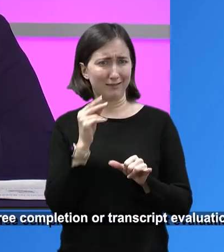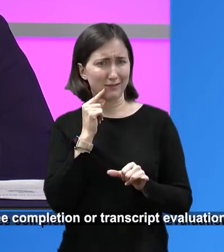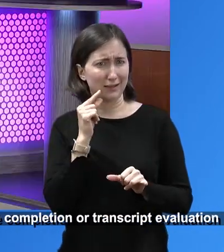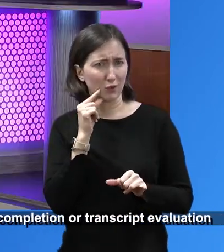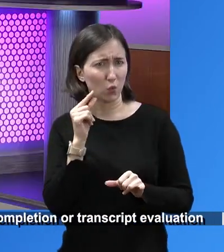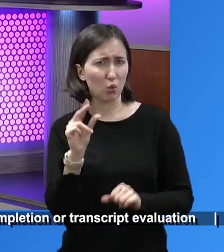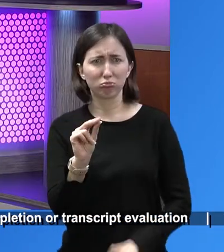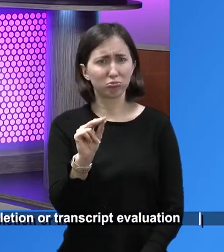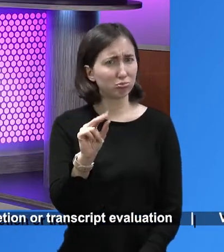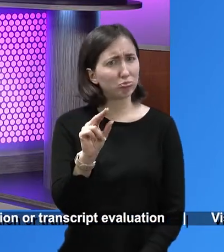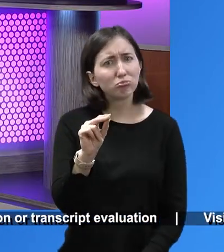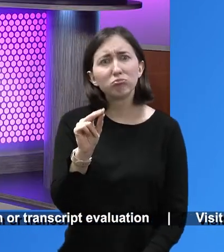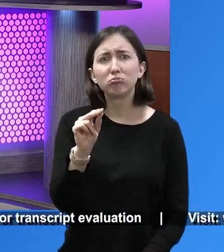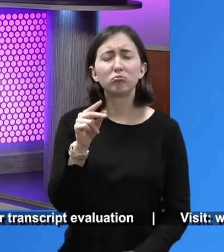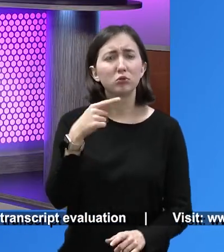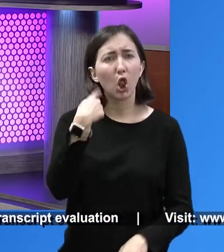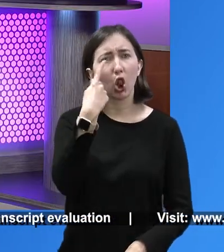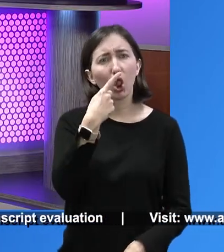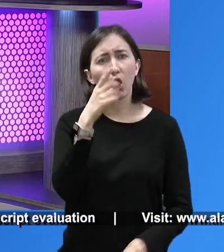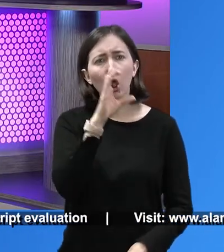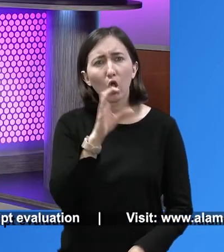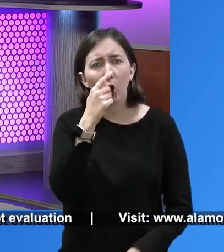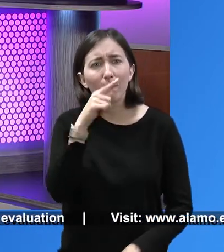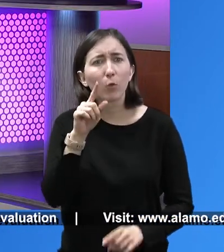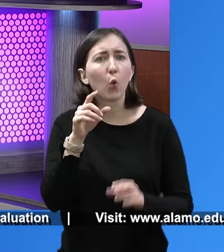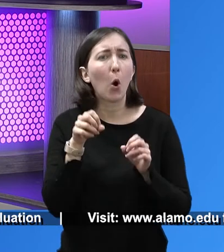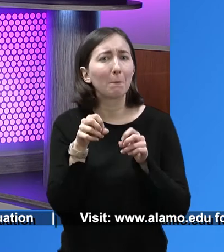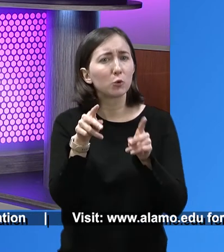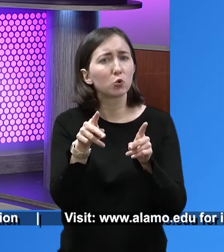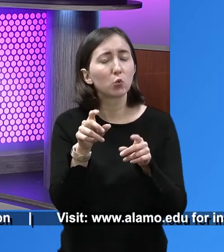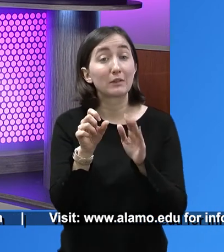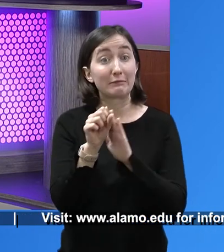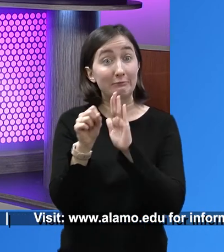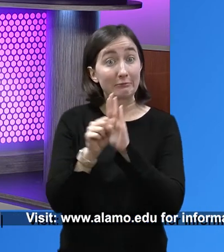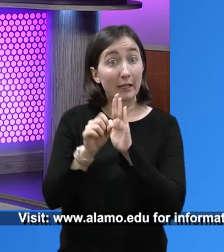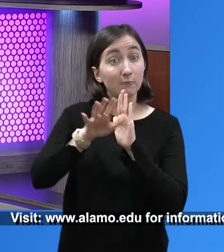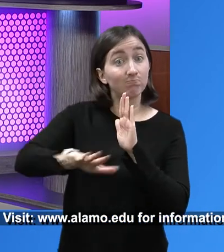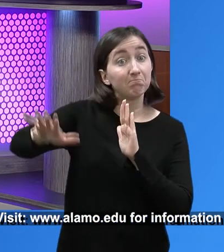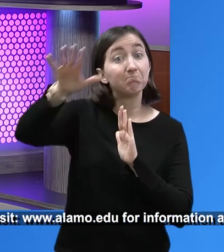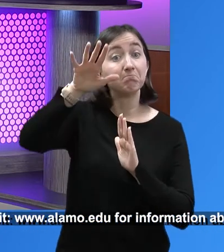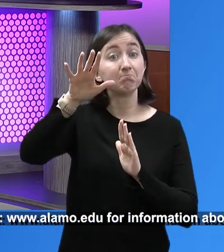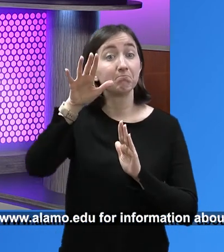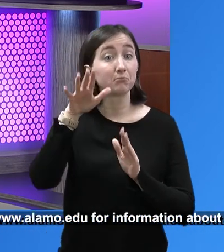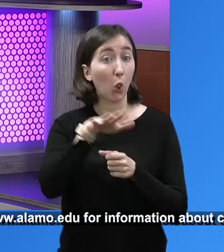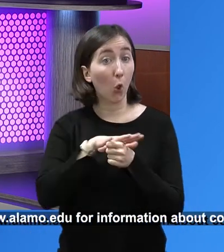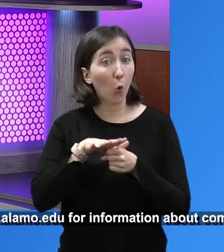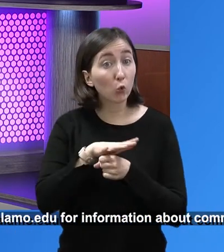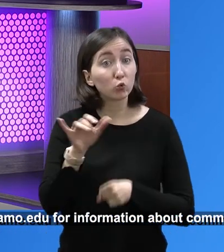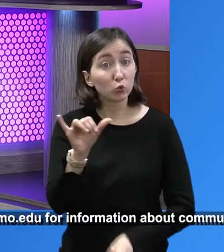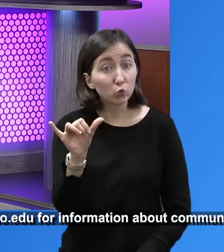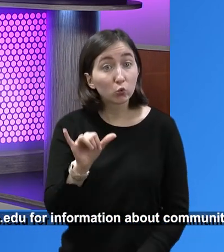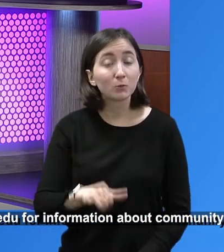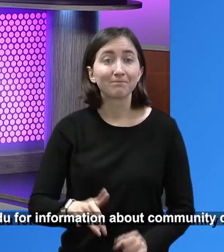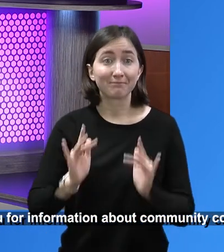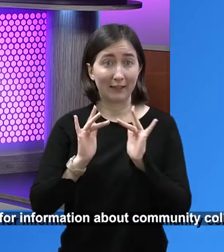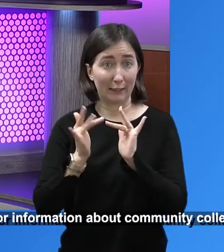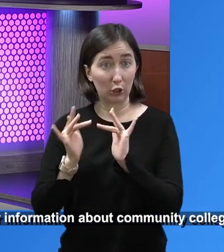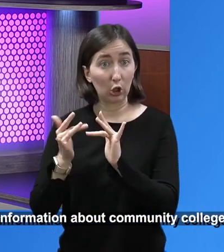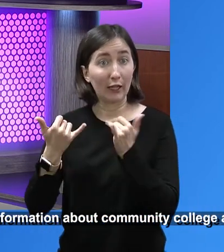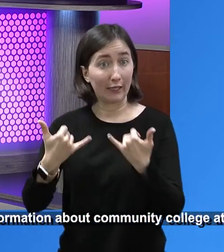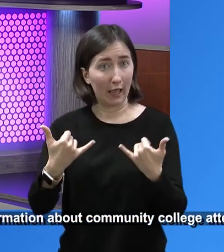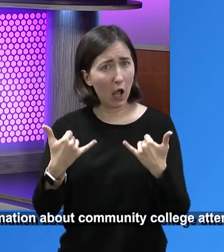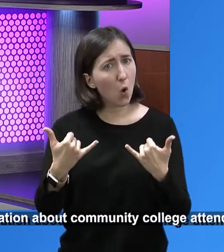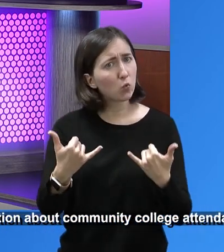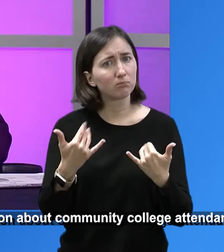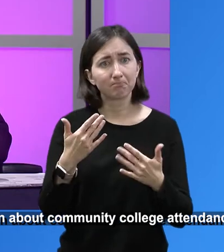you know, in words, not just stay here in San Antonio, but let's look at opportunities for state and local. Yeah. And with the internet